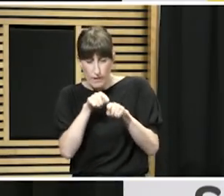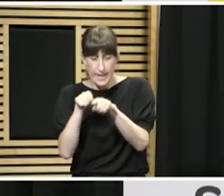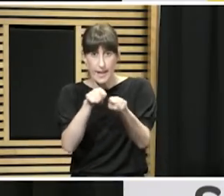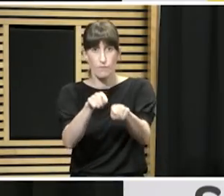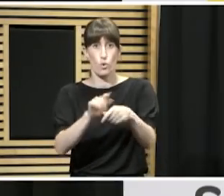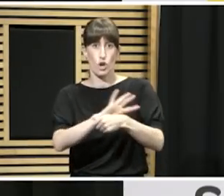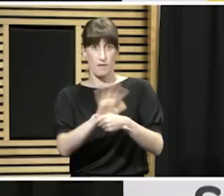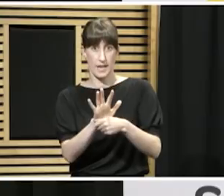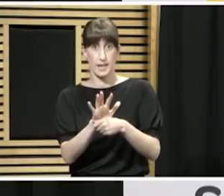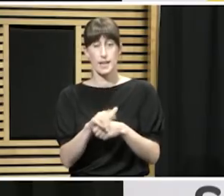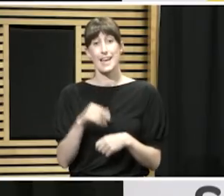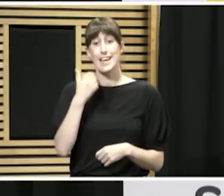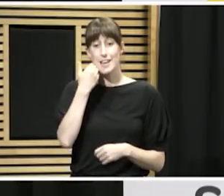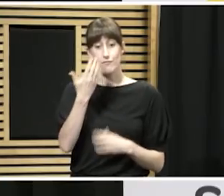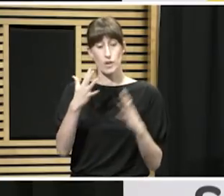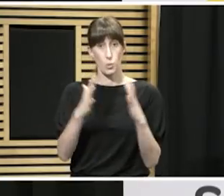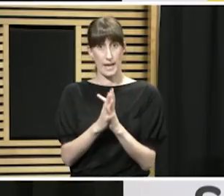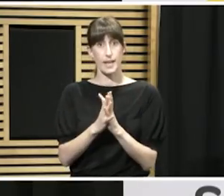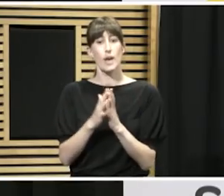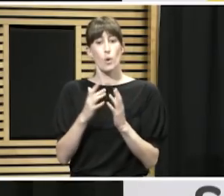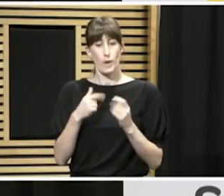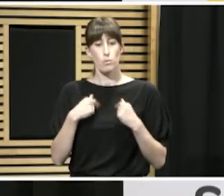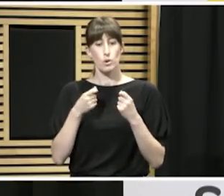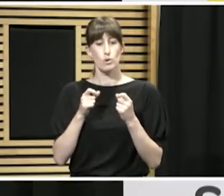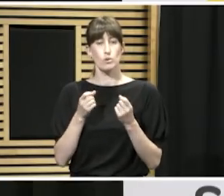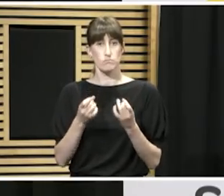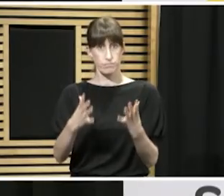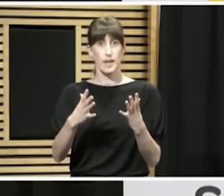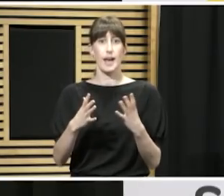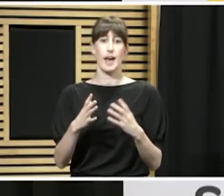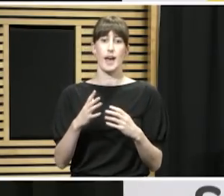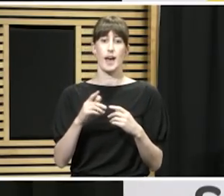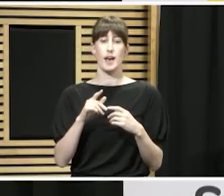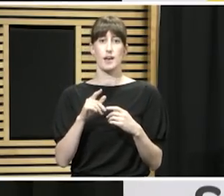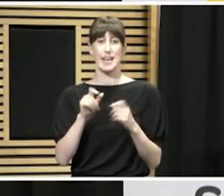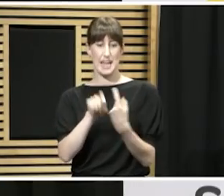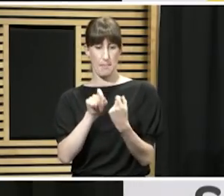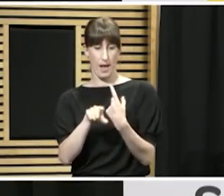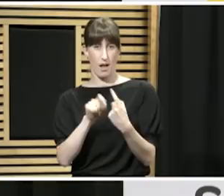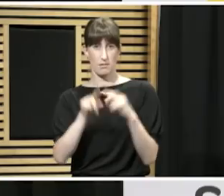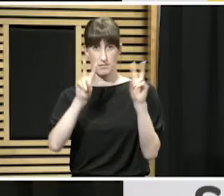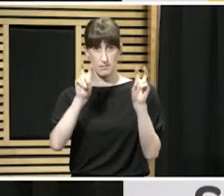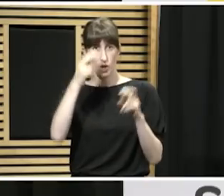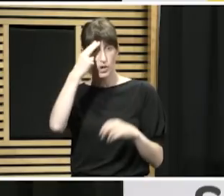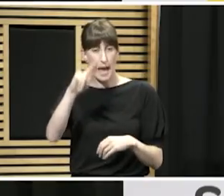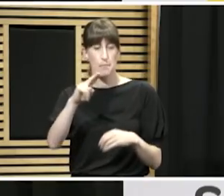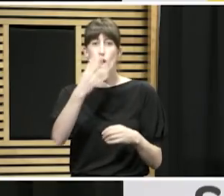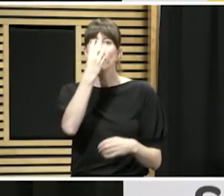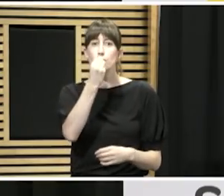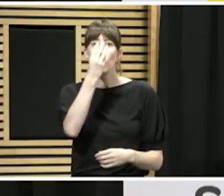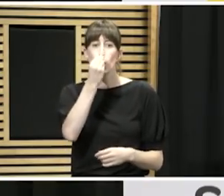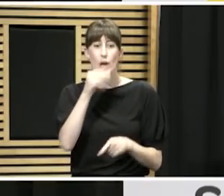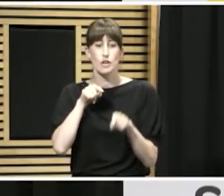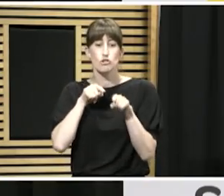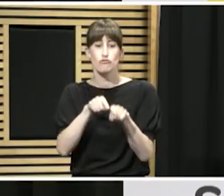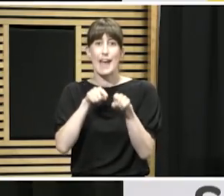an email that you get each week called Flu Tracker. It asks about whether you've had symptoms of a fever or cough in the